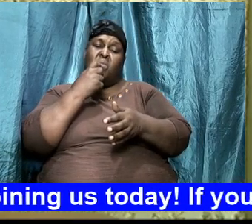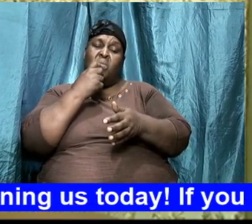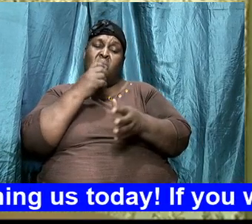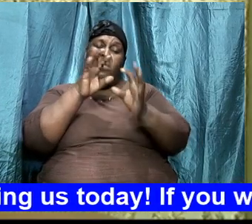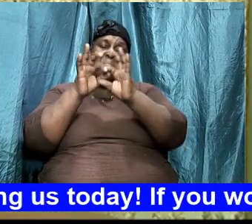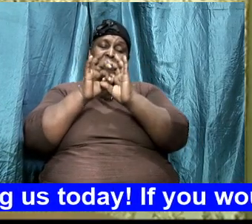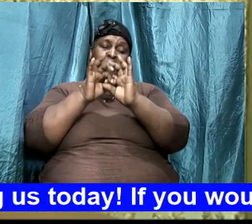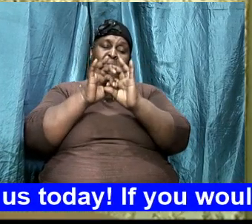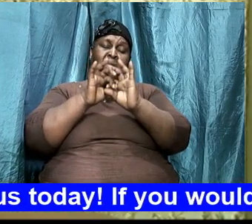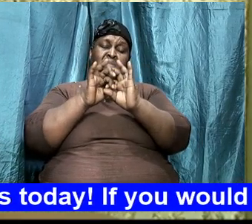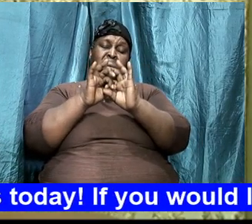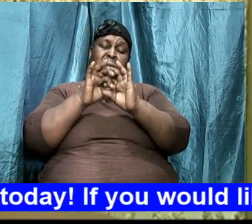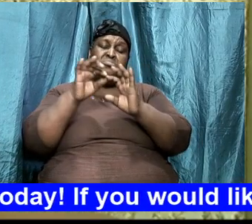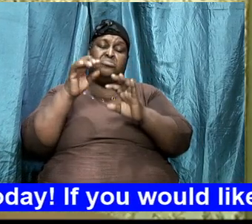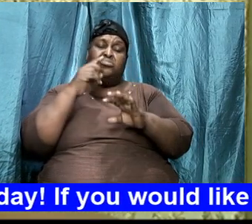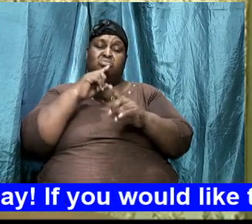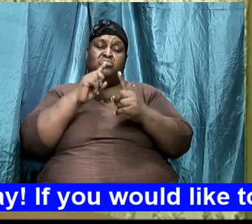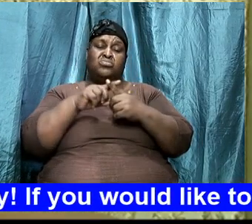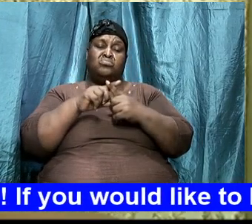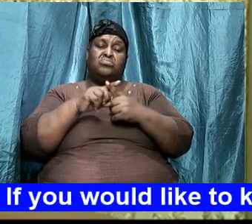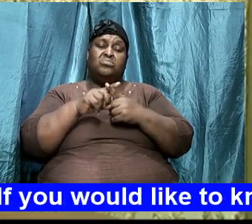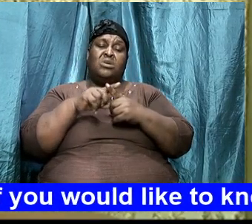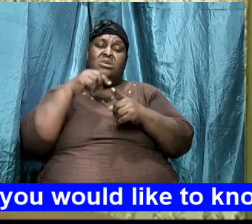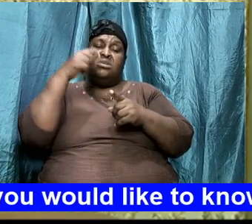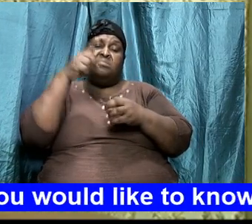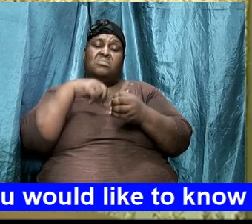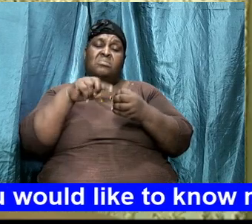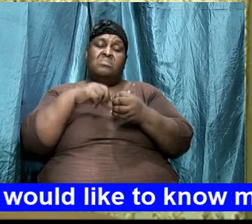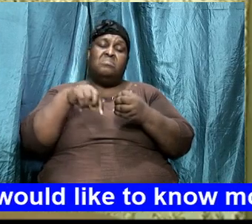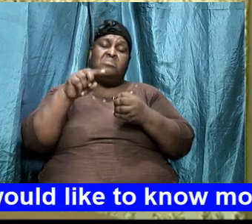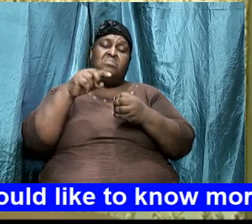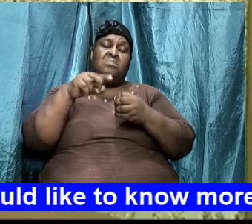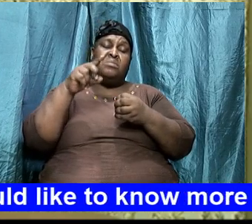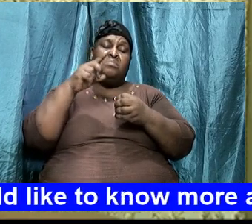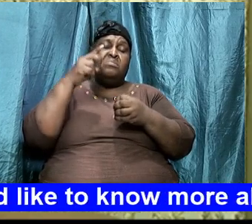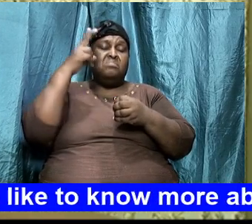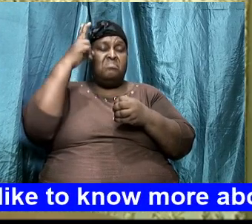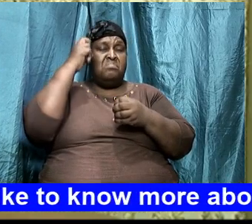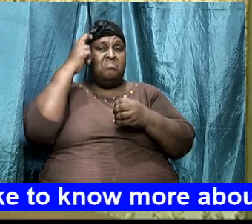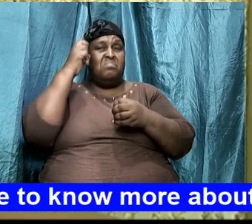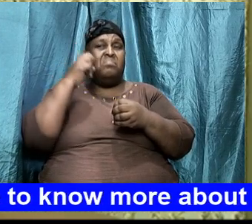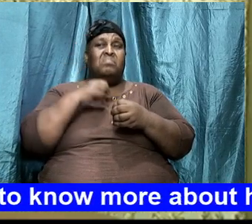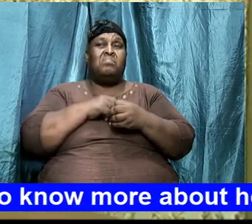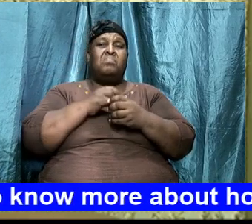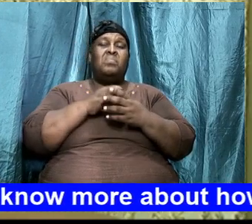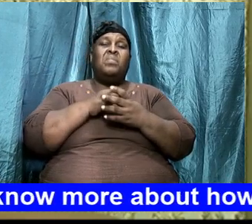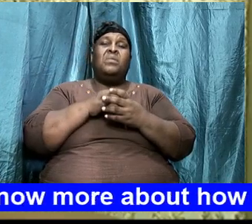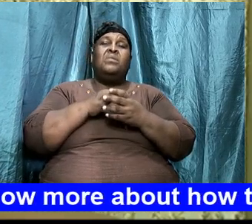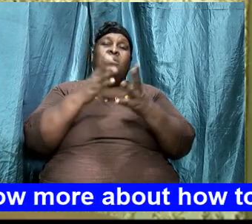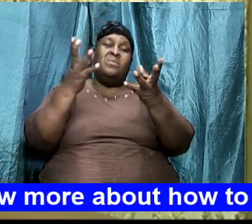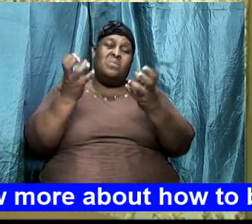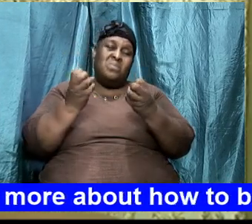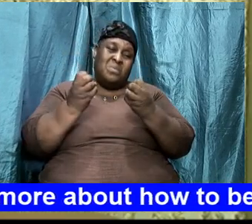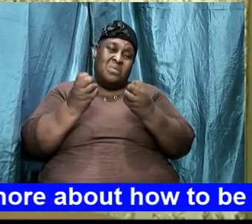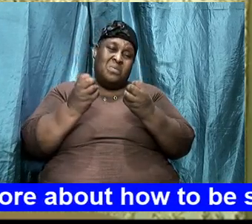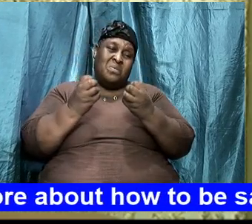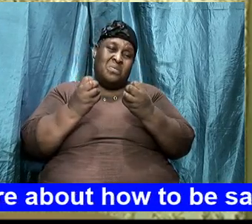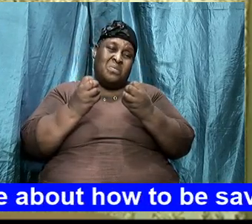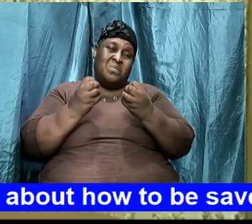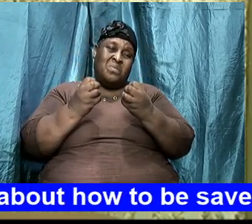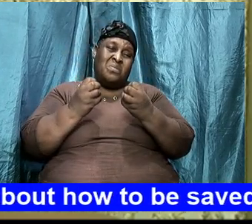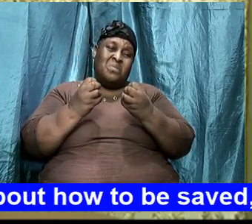little bit about the enemy and then we look really at the wise and like I said I want to be